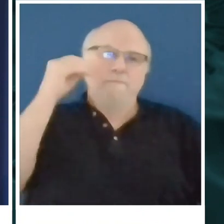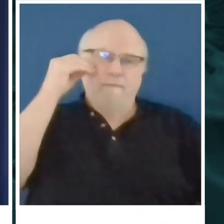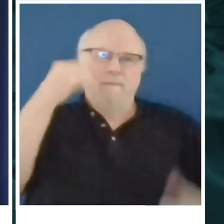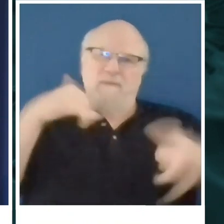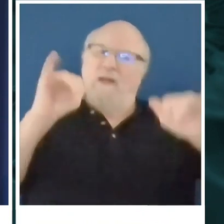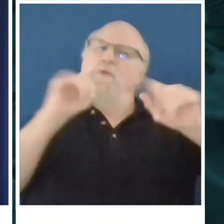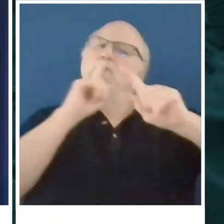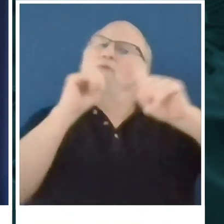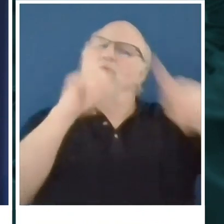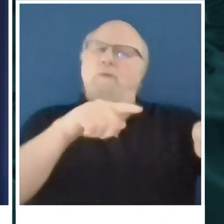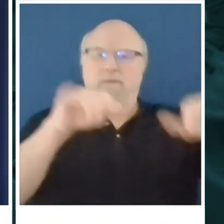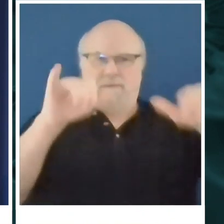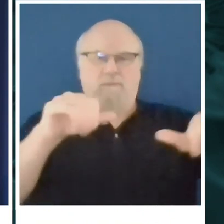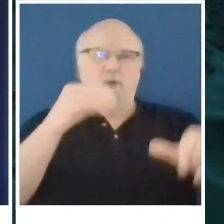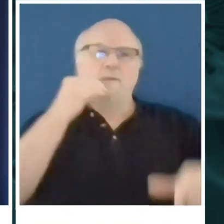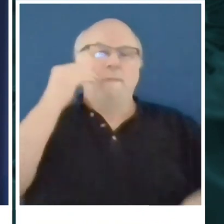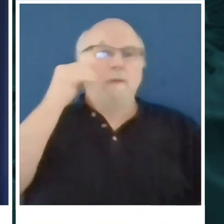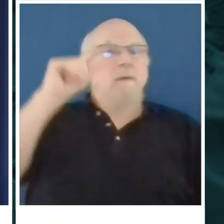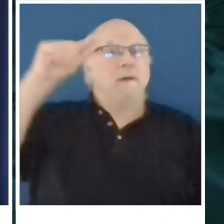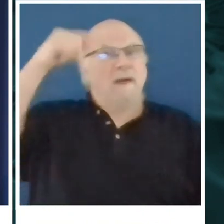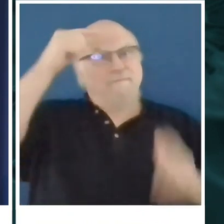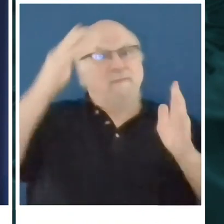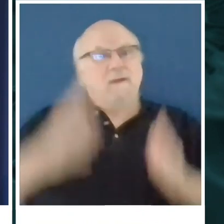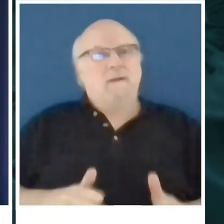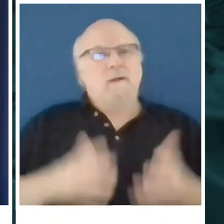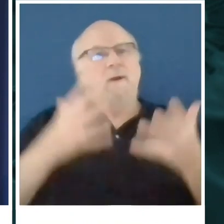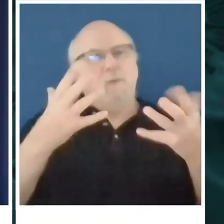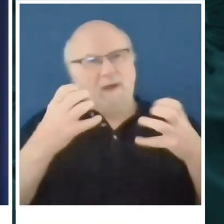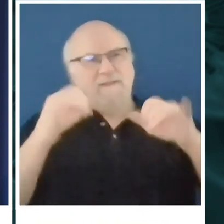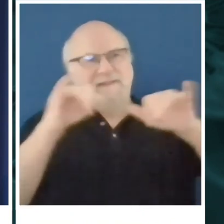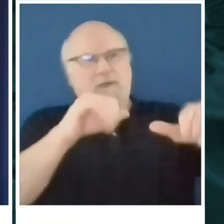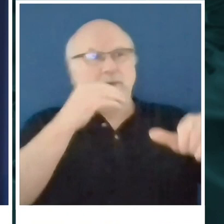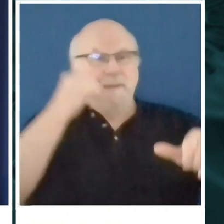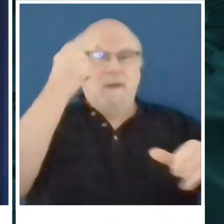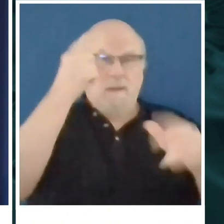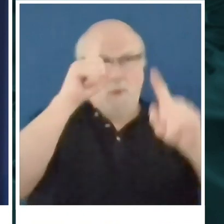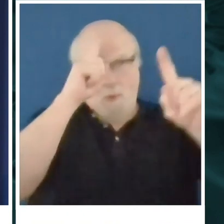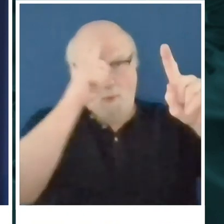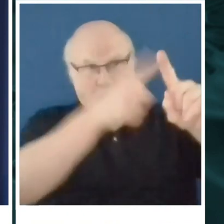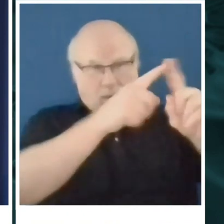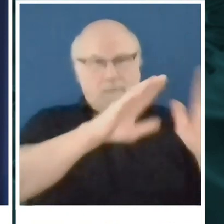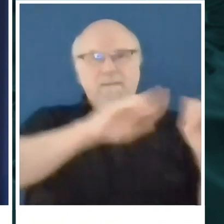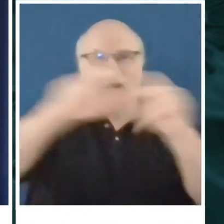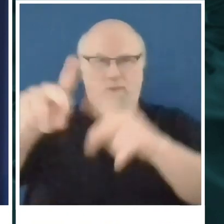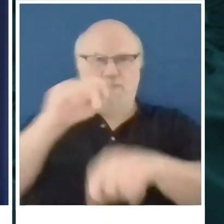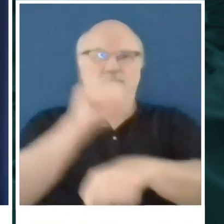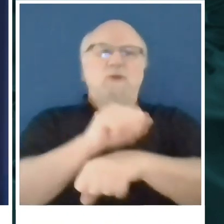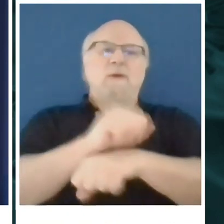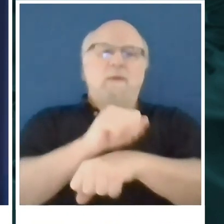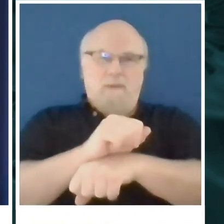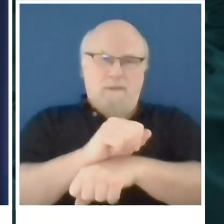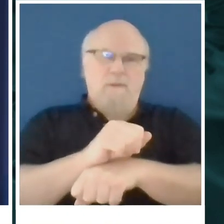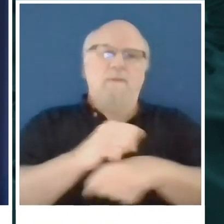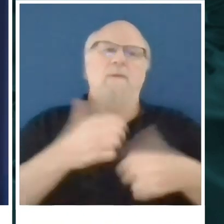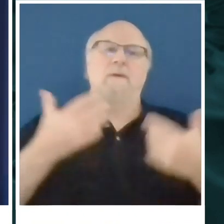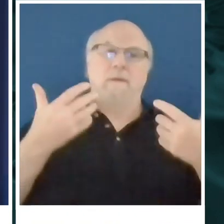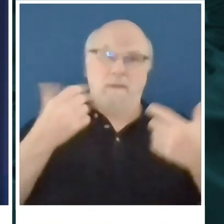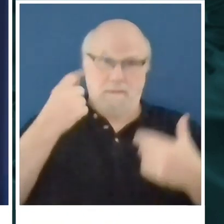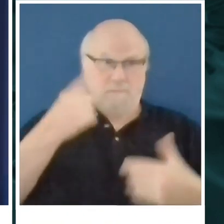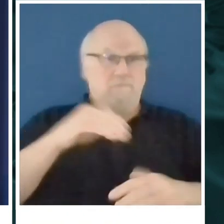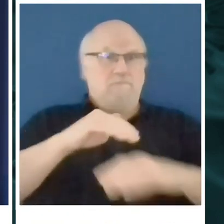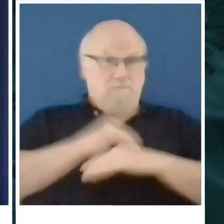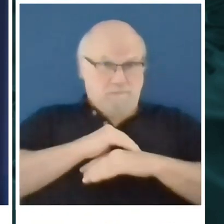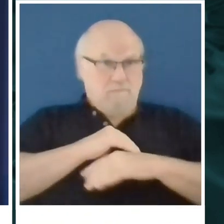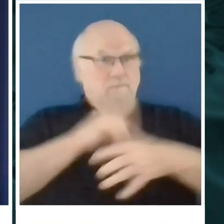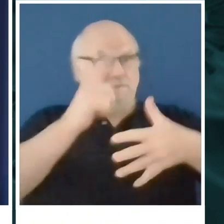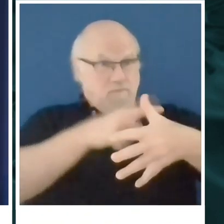I do as well. As you look at the trajectory, we've met some of the stuff in phase one. So we